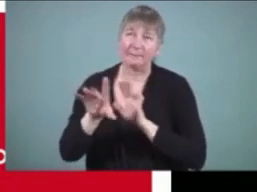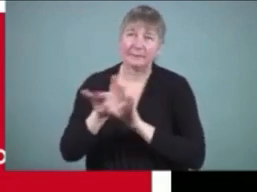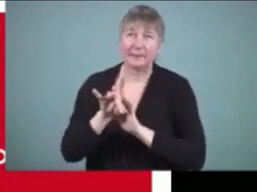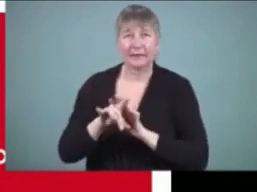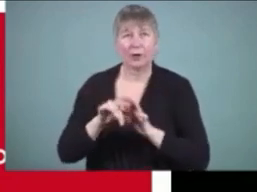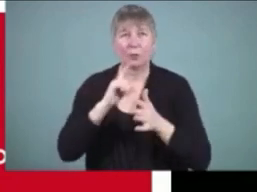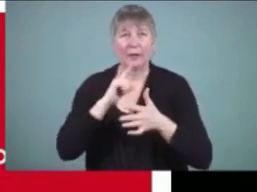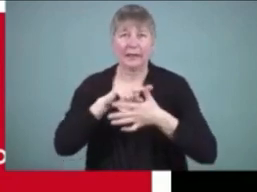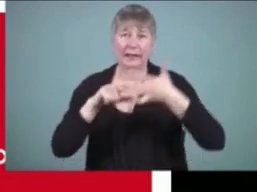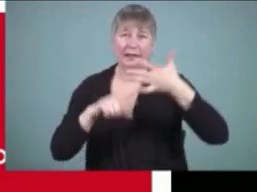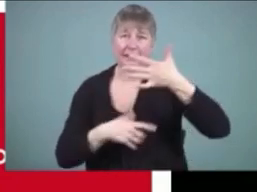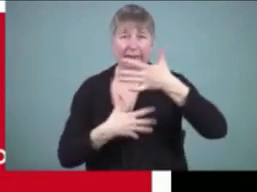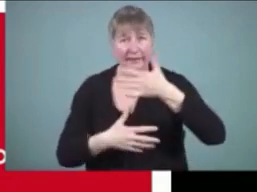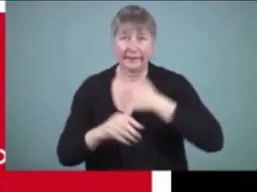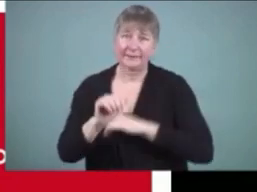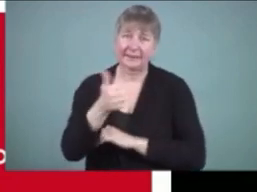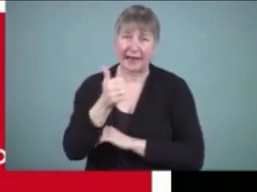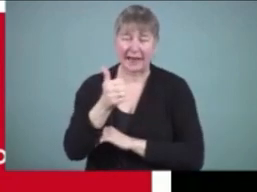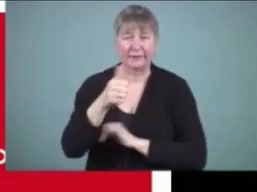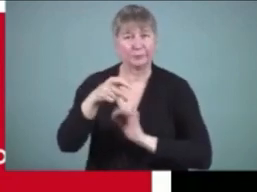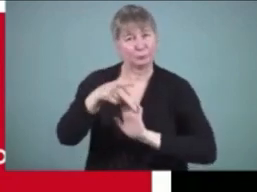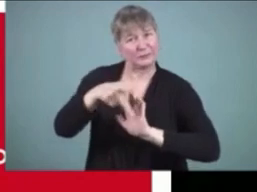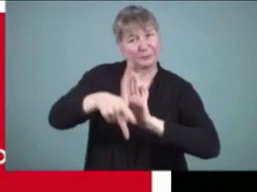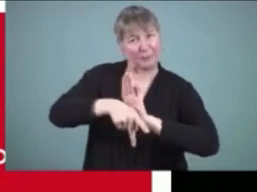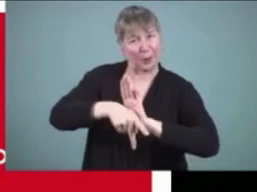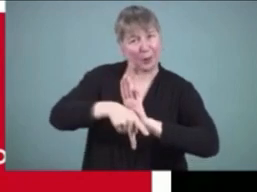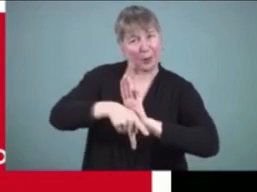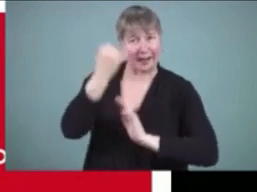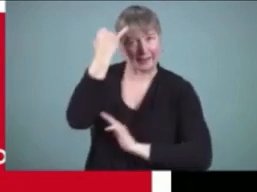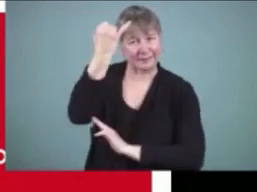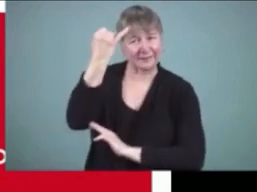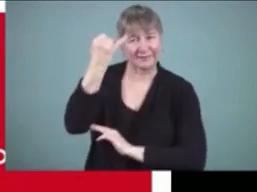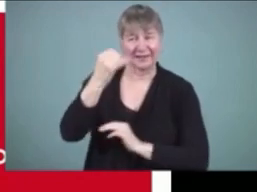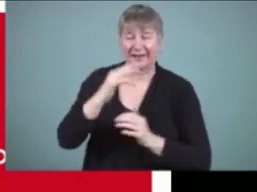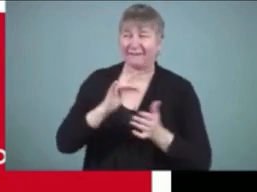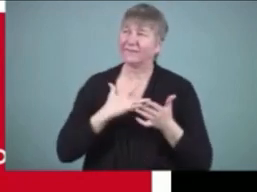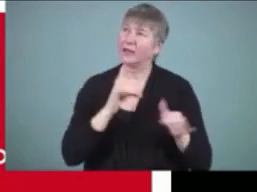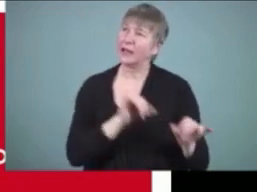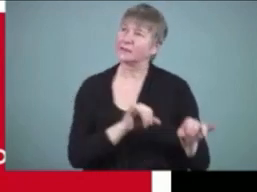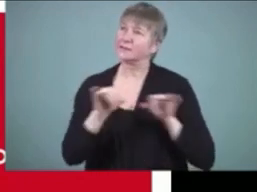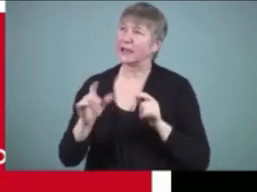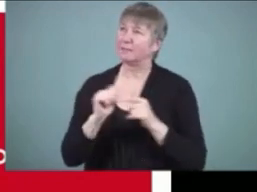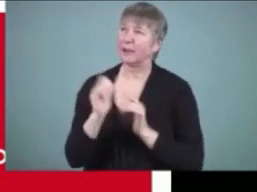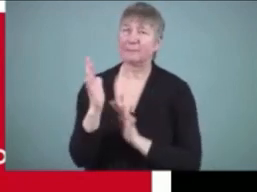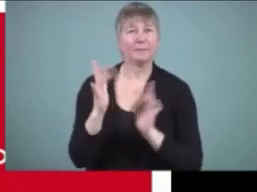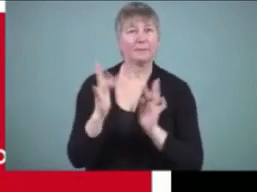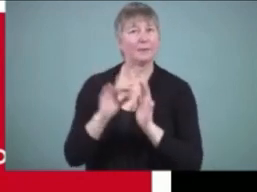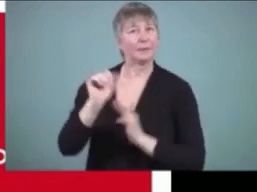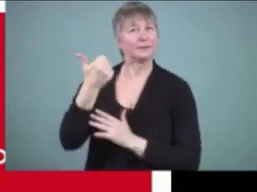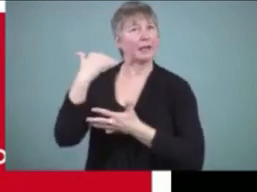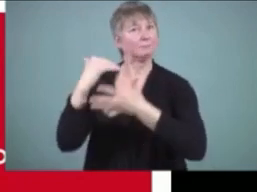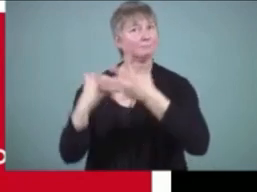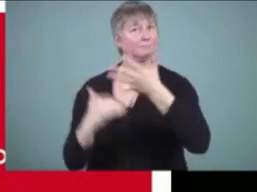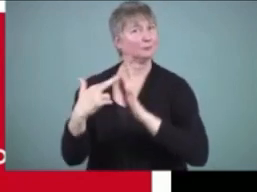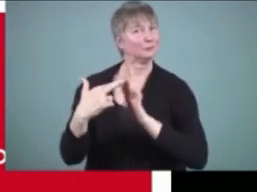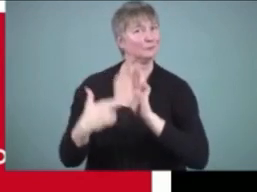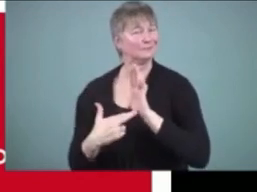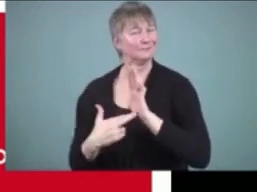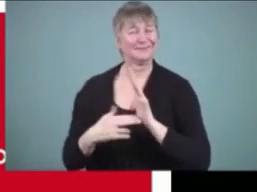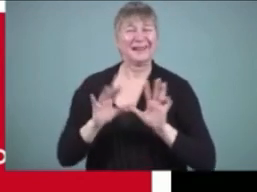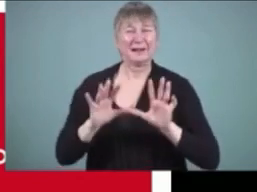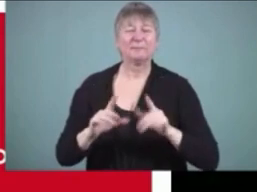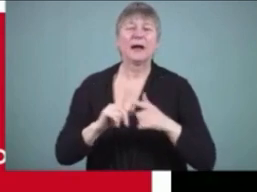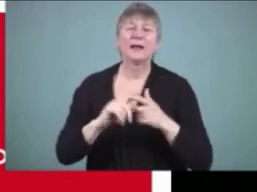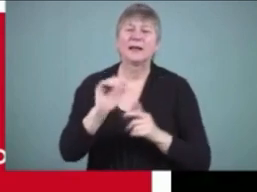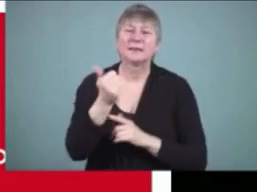principles because, you know, 10 seems like a good starting point, given the 10 commandments, a nice kind of balanced number. So 10 things to